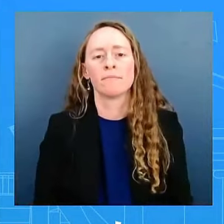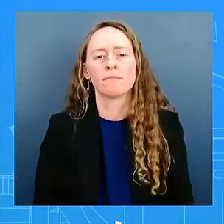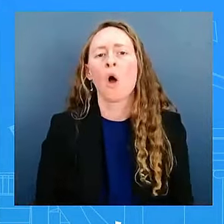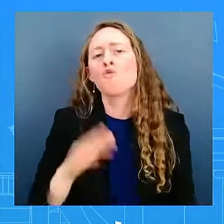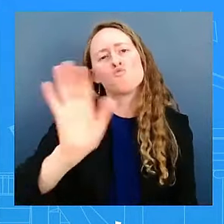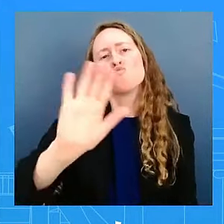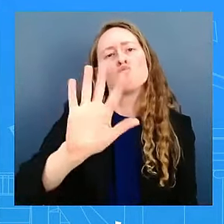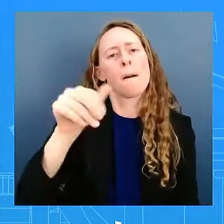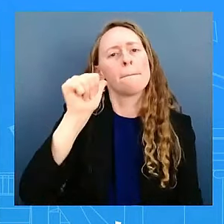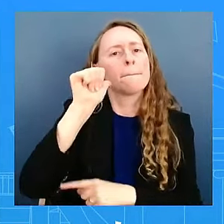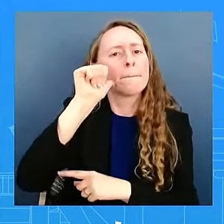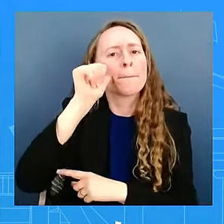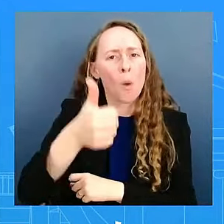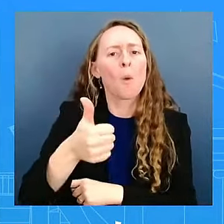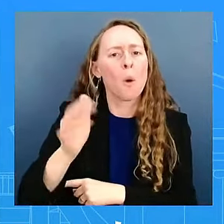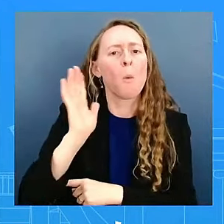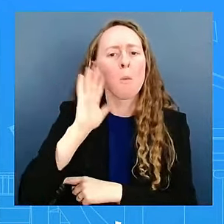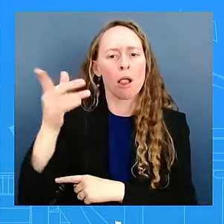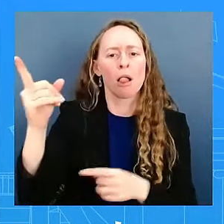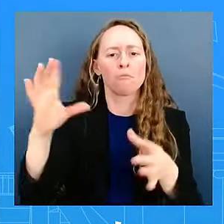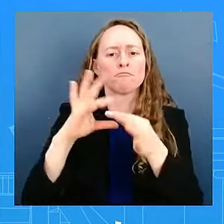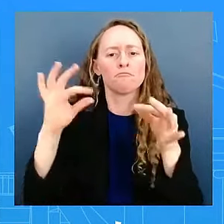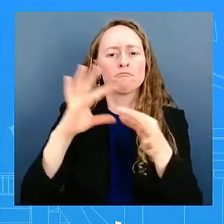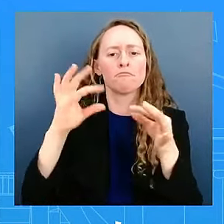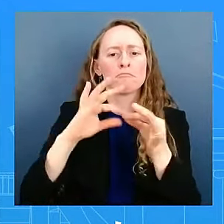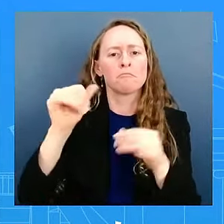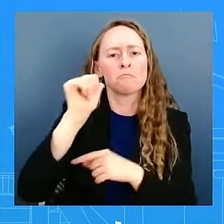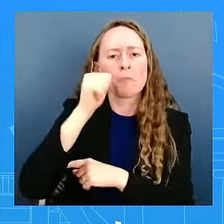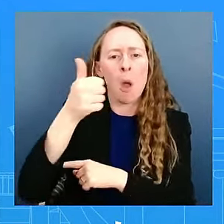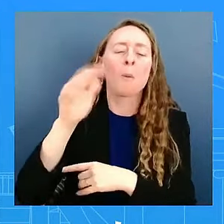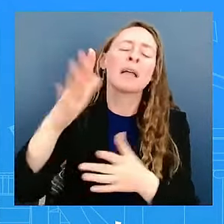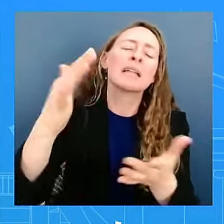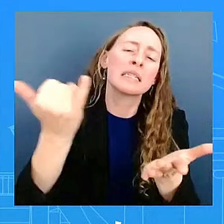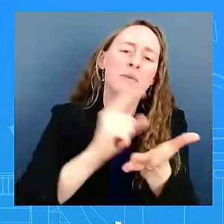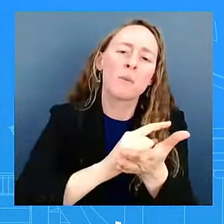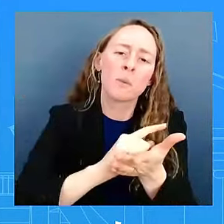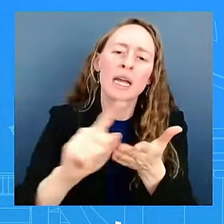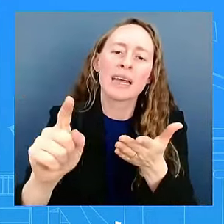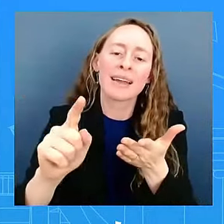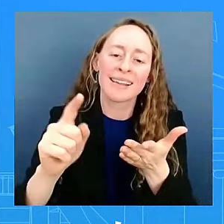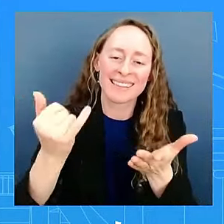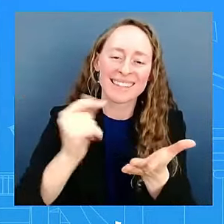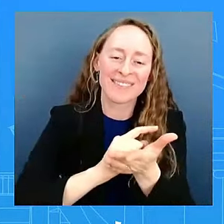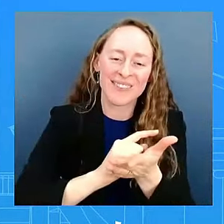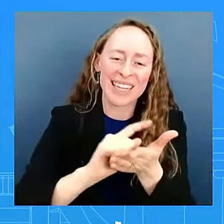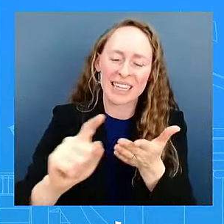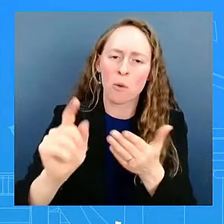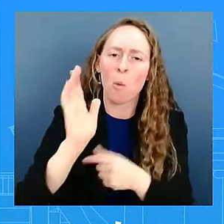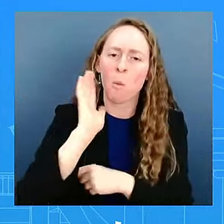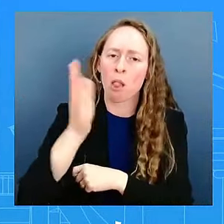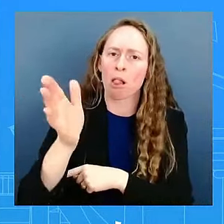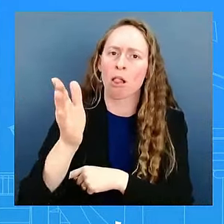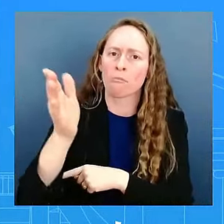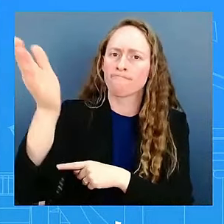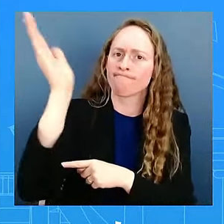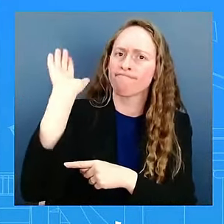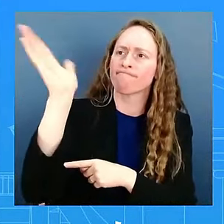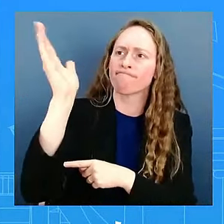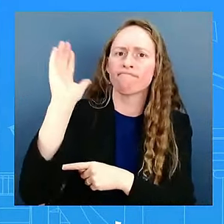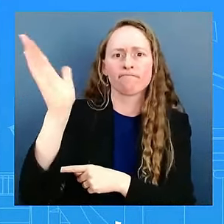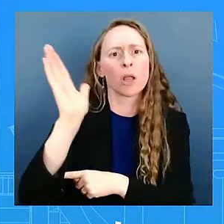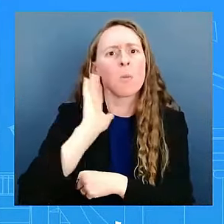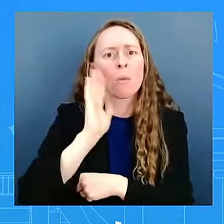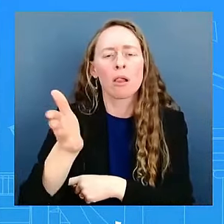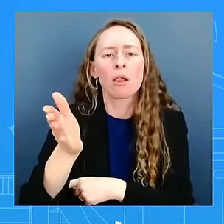or later this week, I should say, to be more specific, but tomorrow's already Thursday. But you'll hear from him later this week. I promise you that.